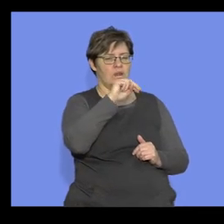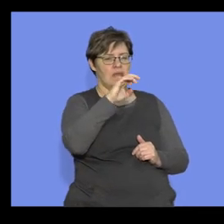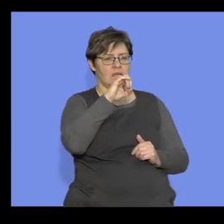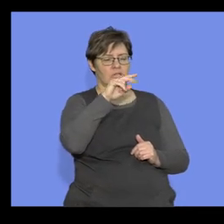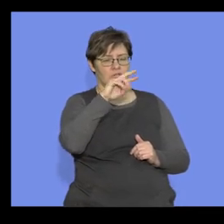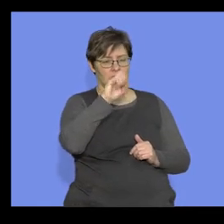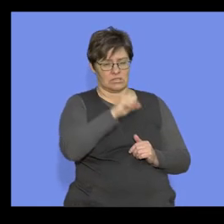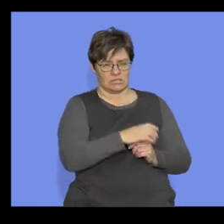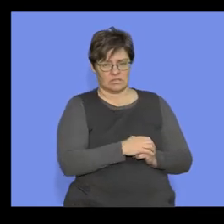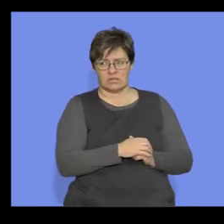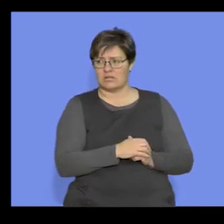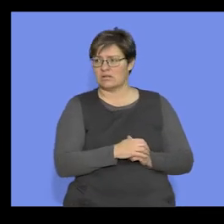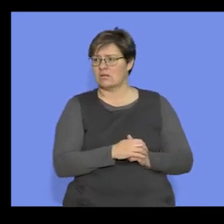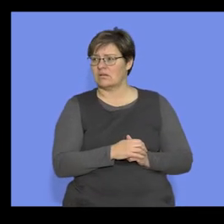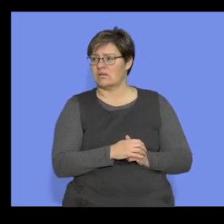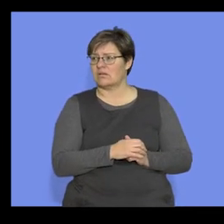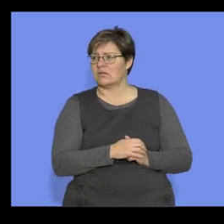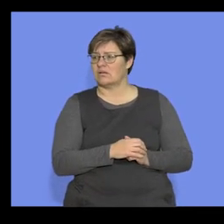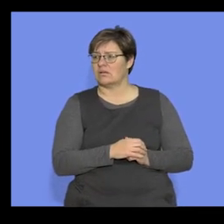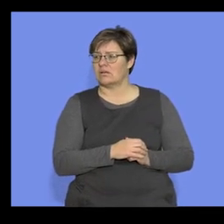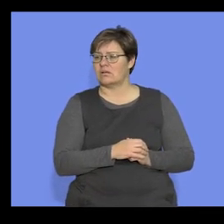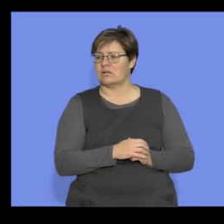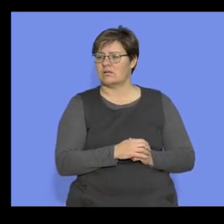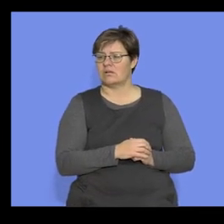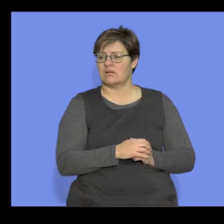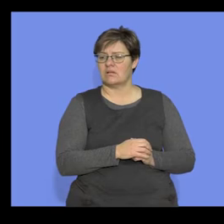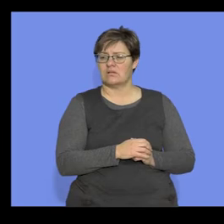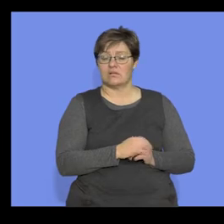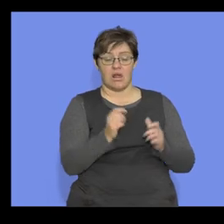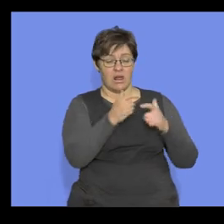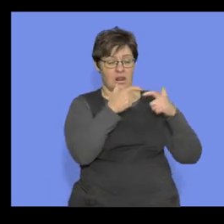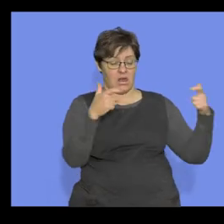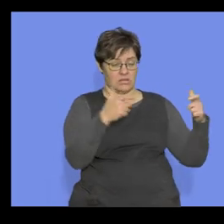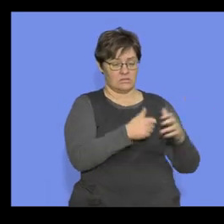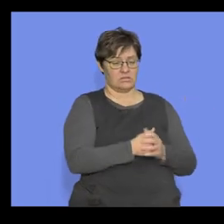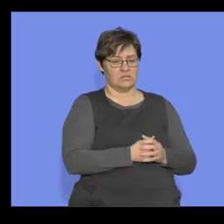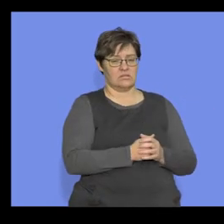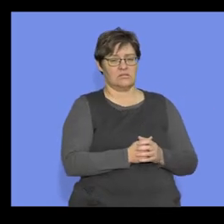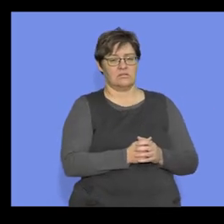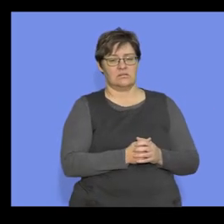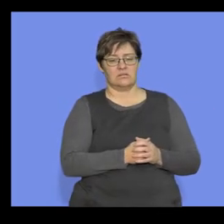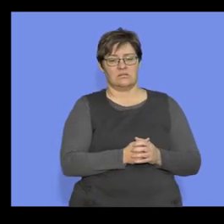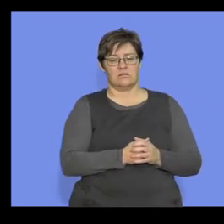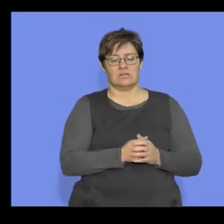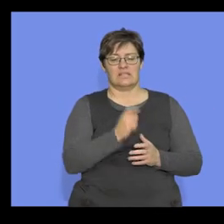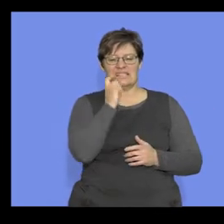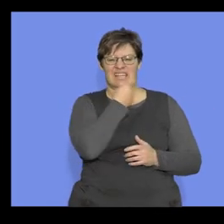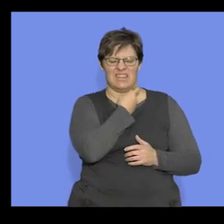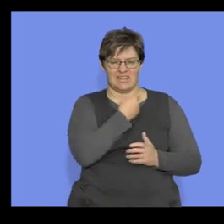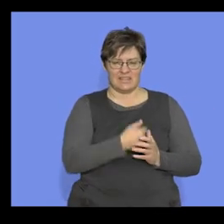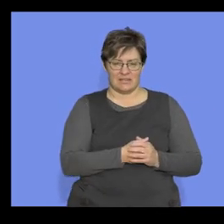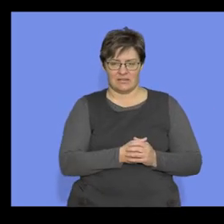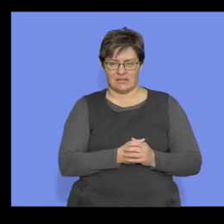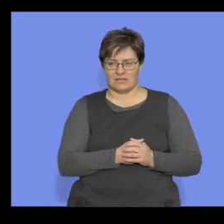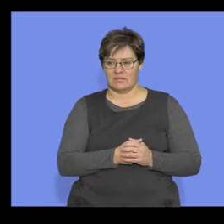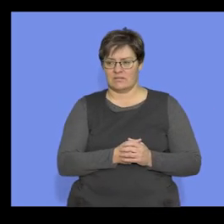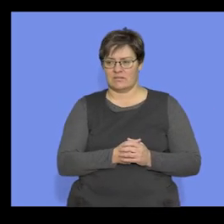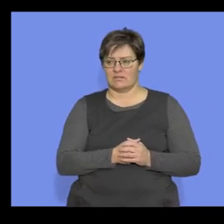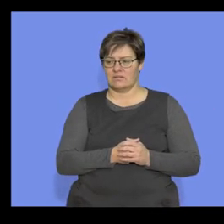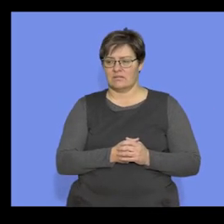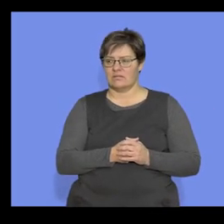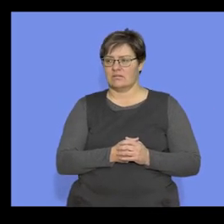ridge. I'm going to go with nice obvious ones. Okay, large teeth,